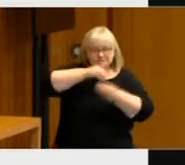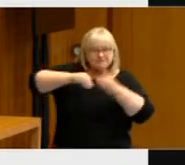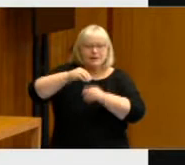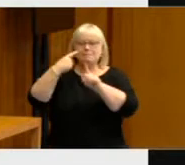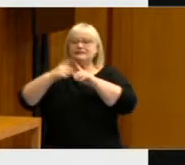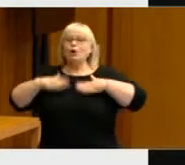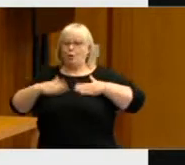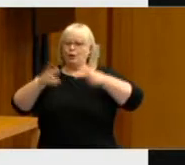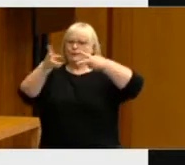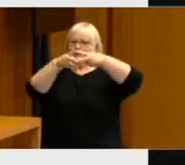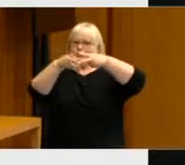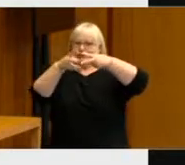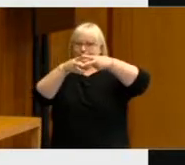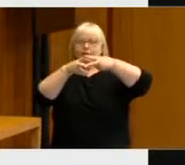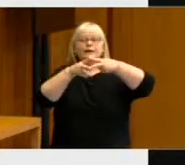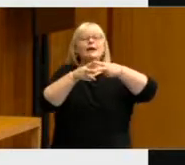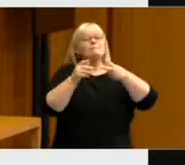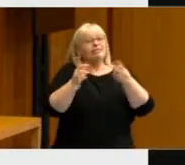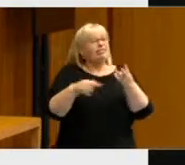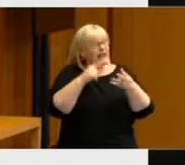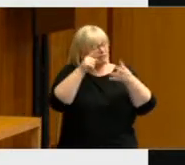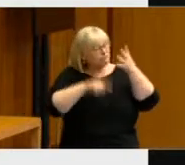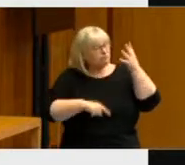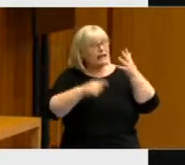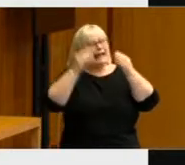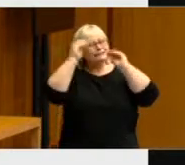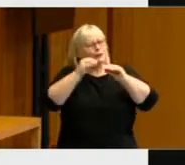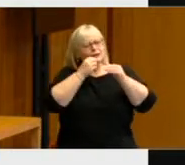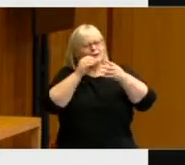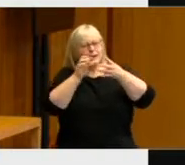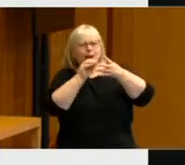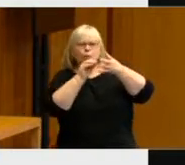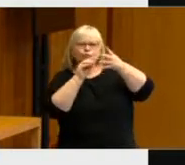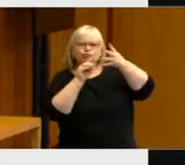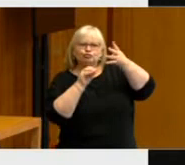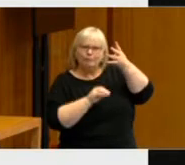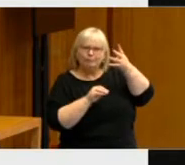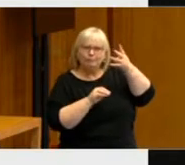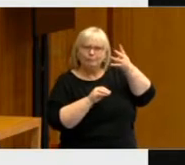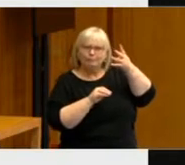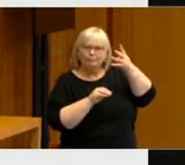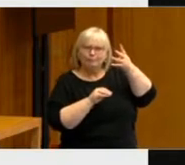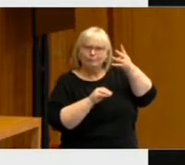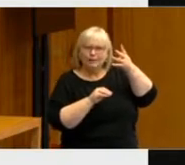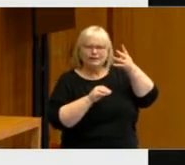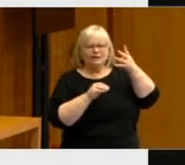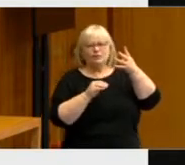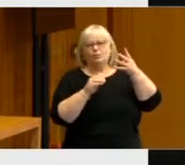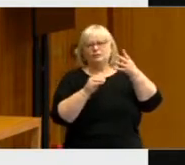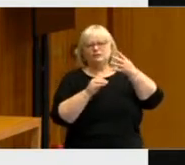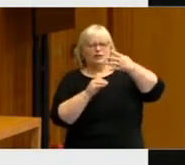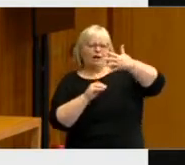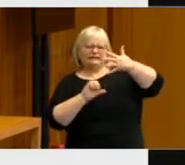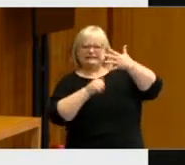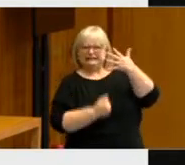but there were slight differences. You can see that education dropped down to the last half of those issues.